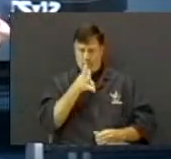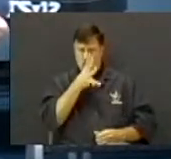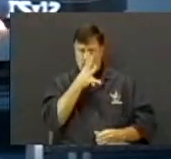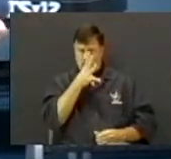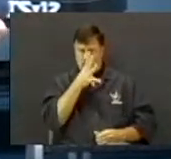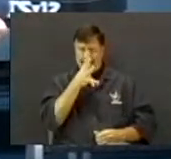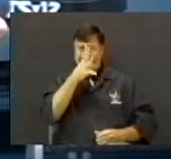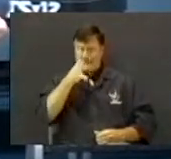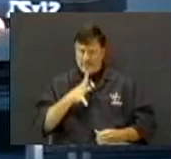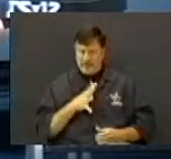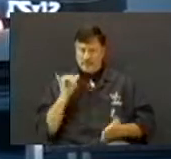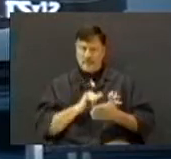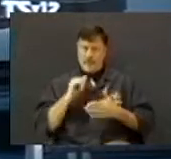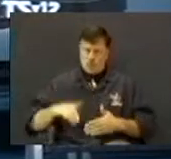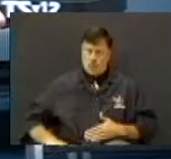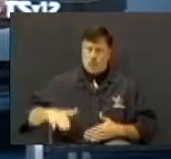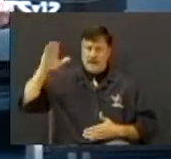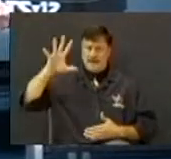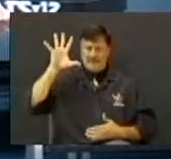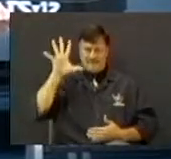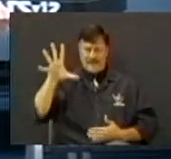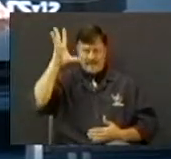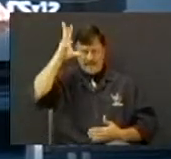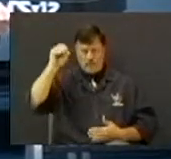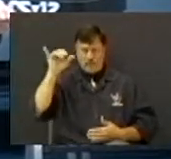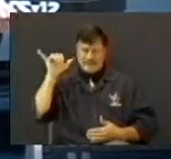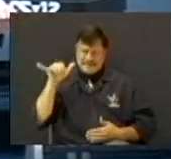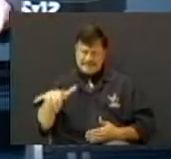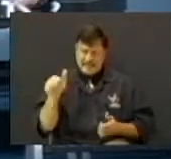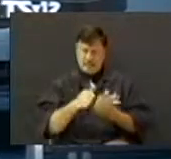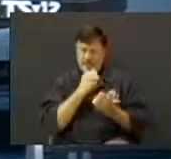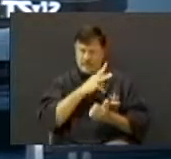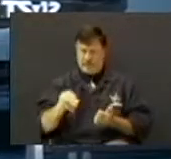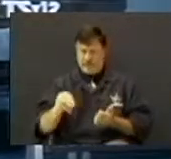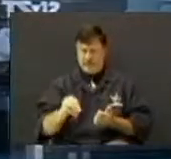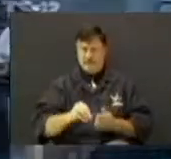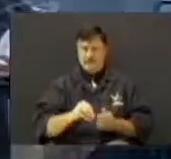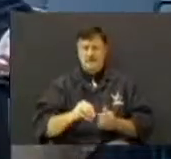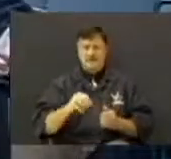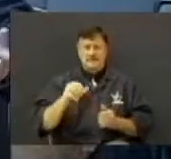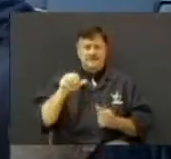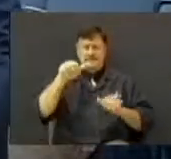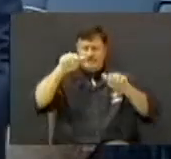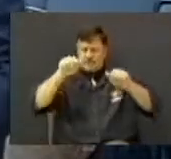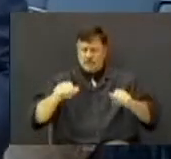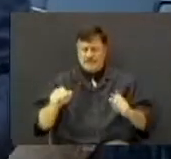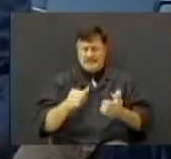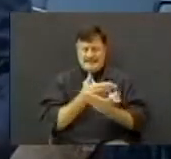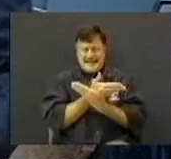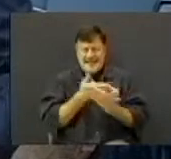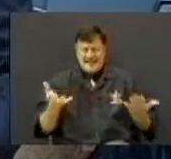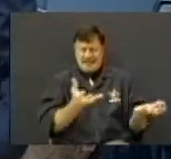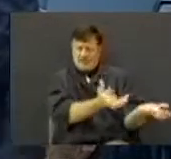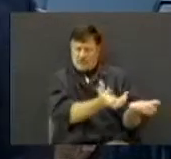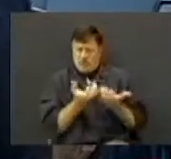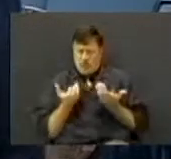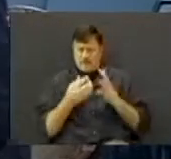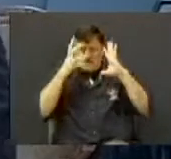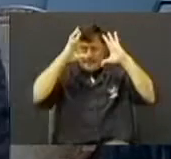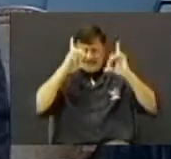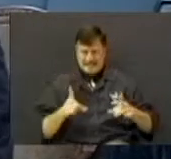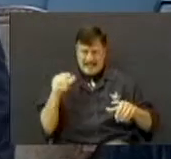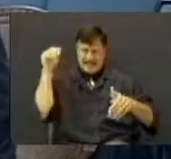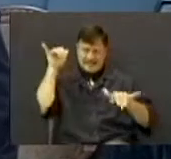boys and stuck by the stuff? Could have done anything she wanted to, but she decided to do that. And